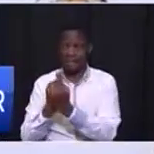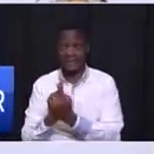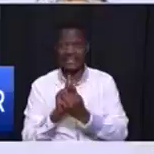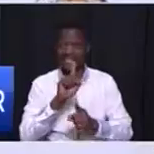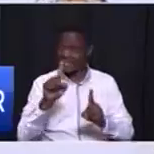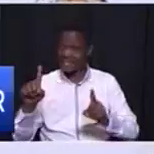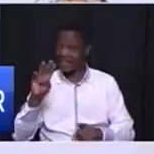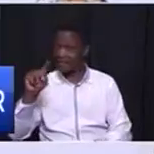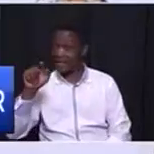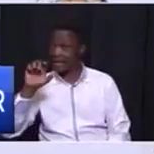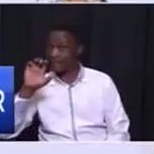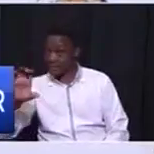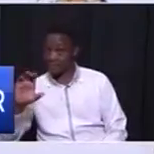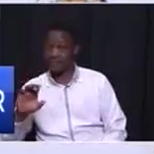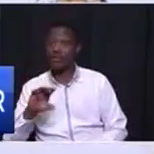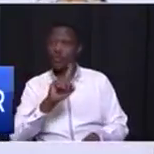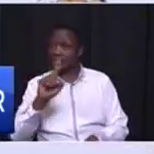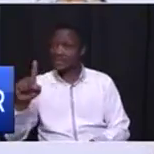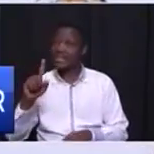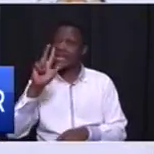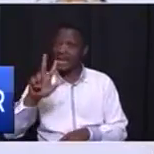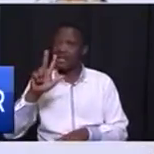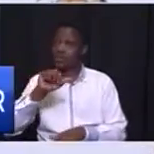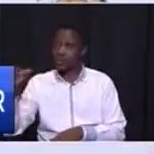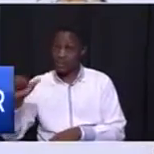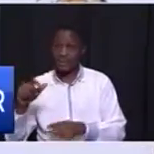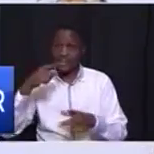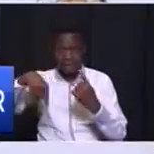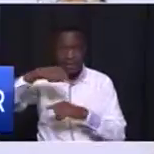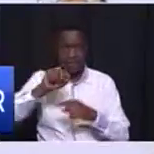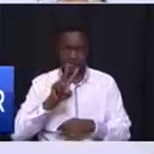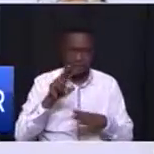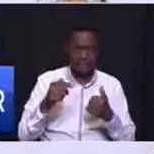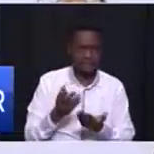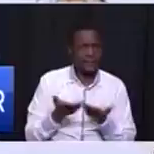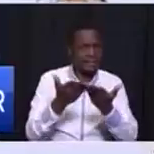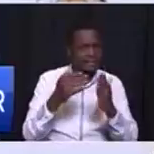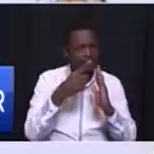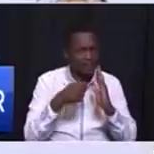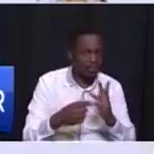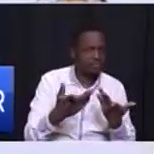MEC and HOD within every eight week cycle to do a delivery audit